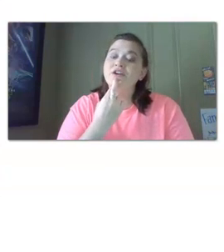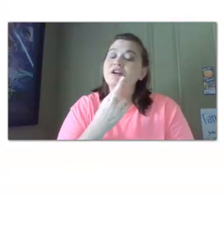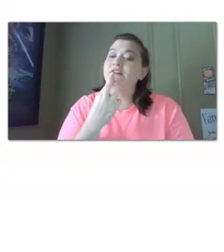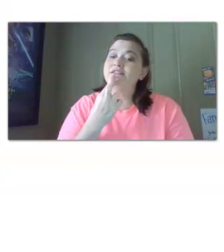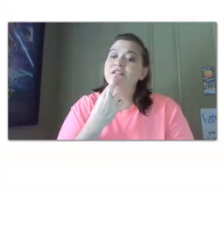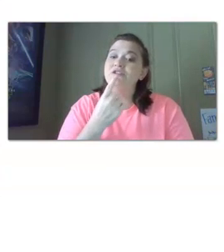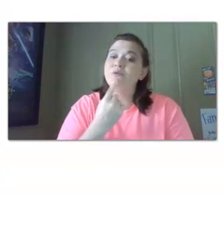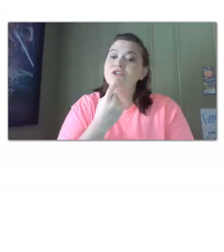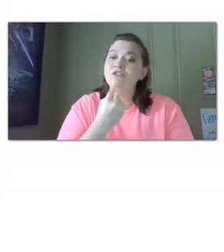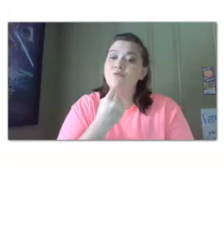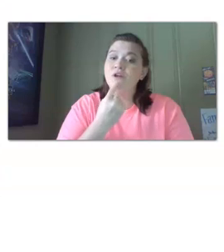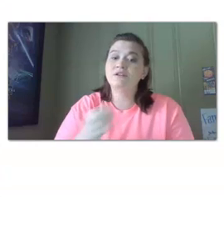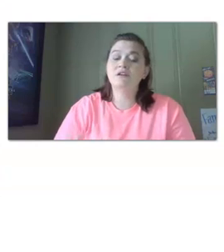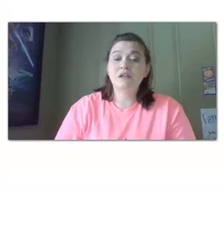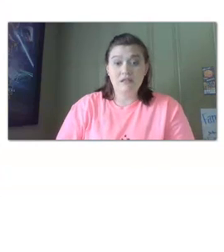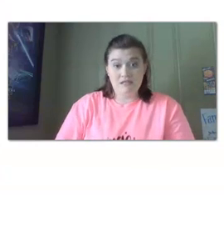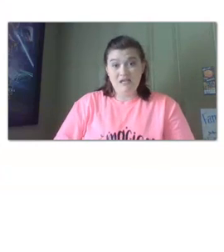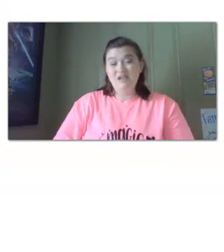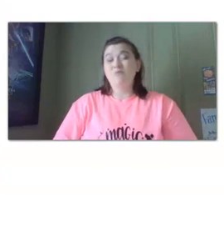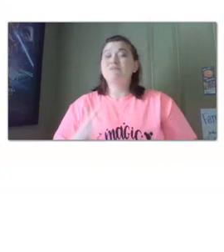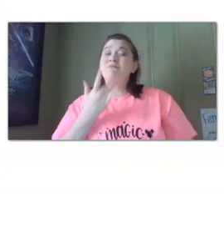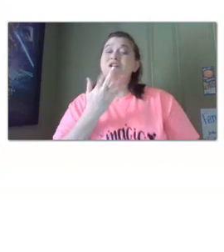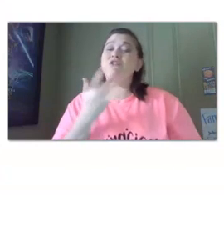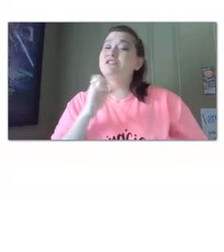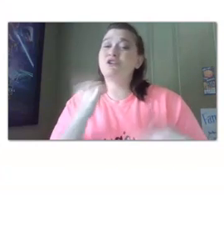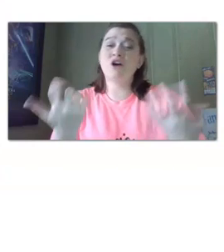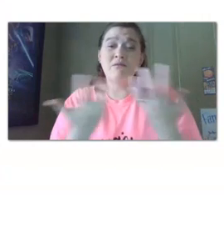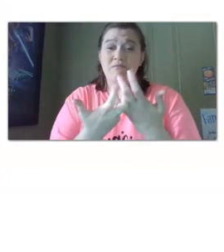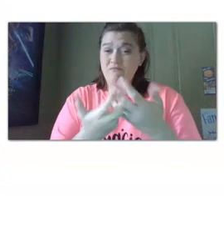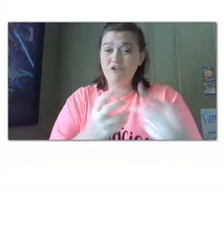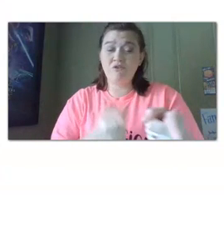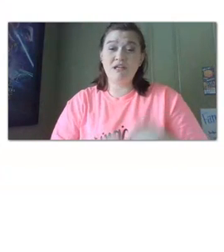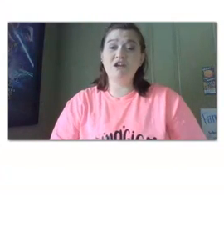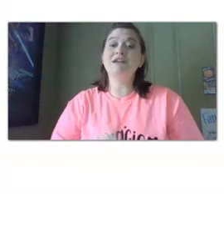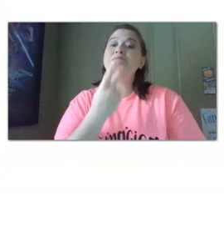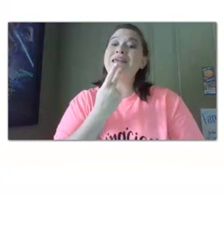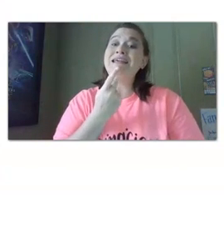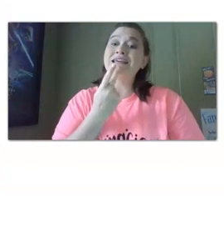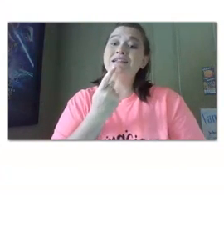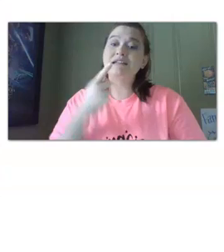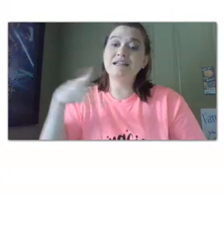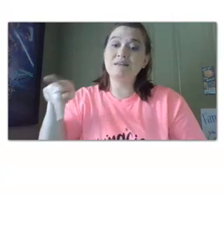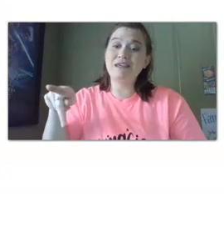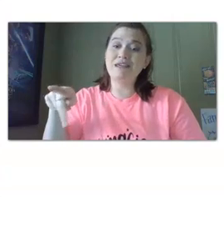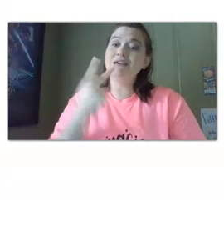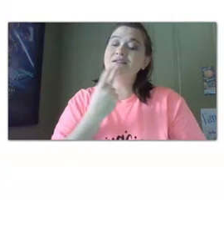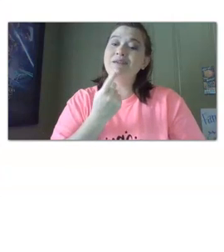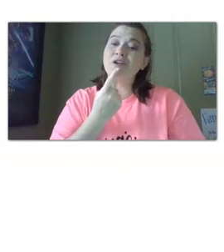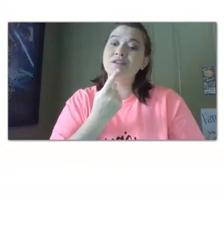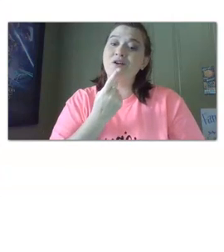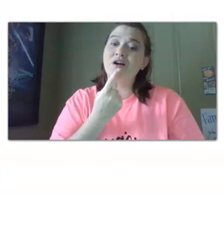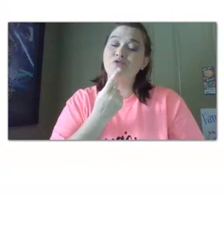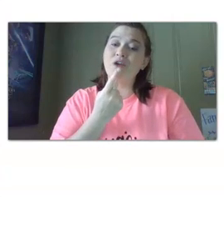right here and that's fine too we just do one some of the colors that are not shown on here is pink it's a p